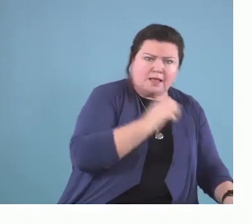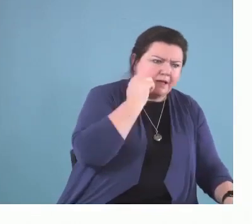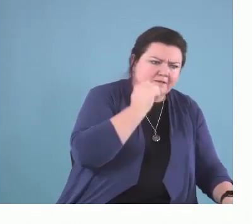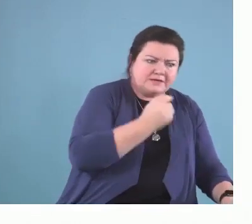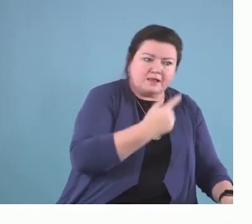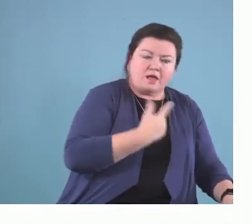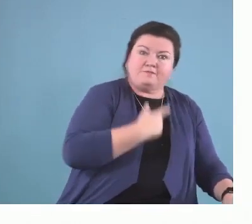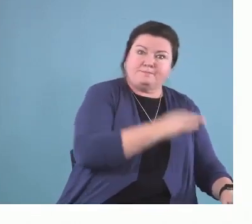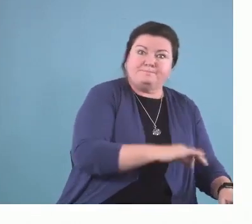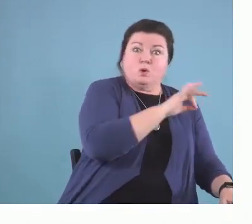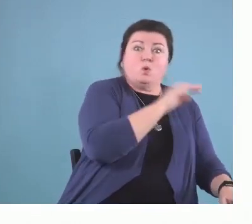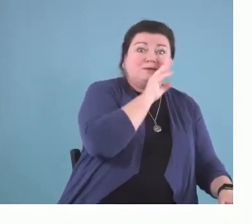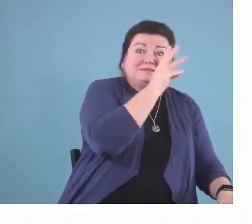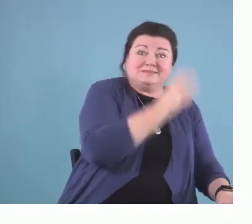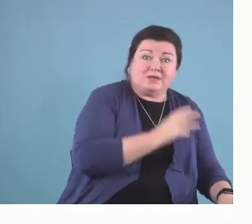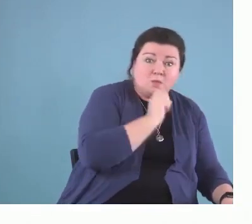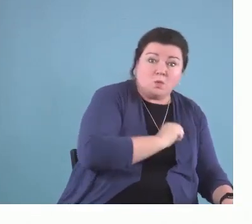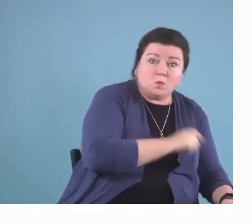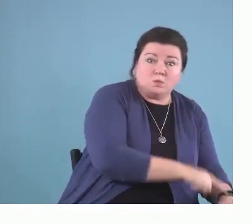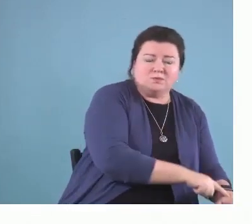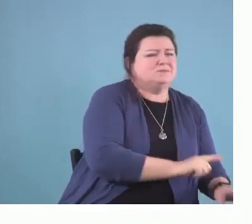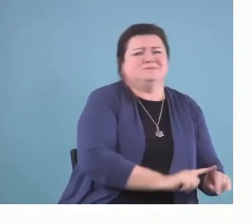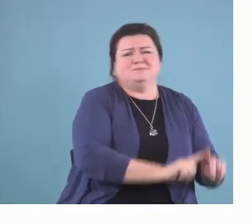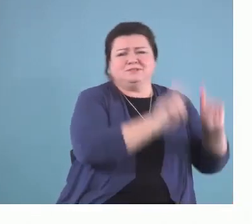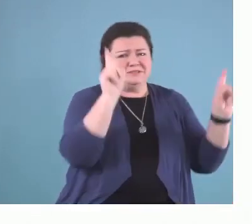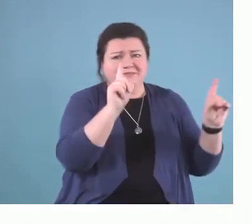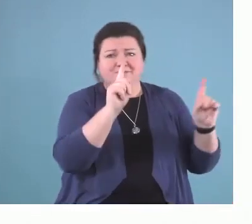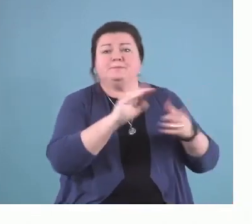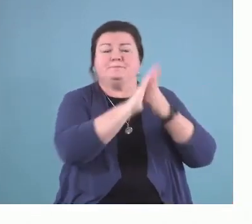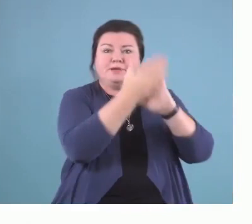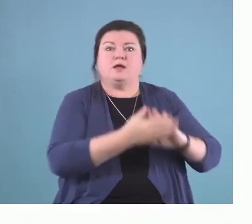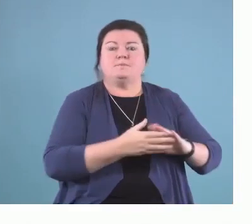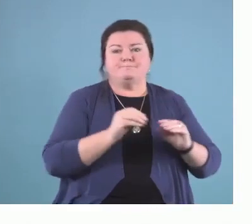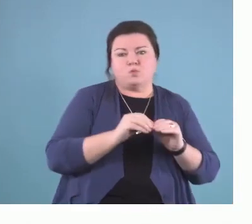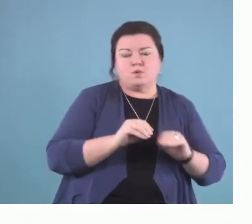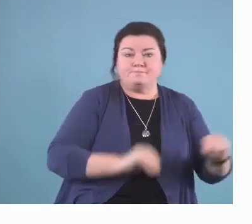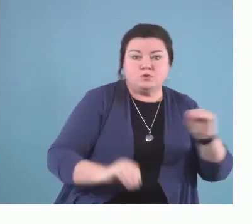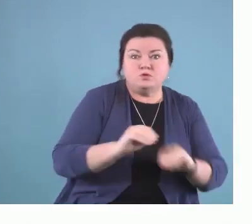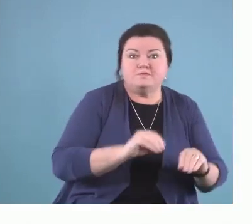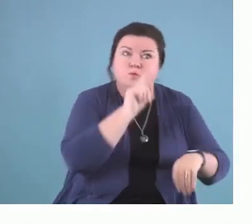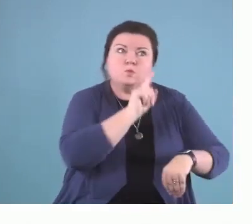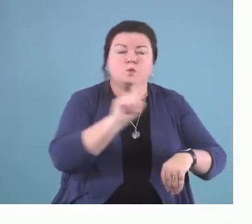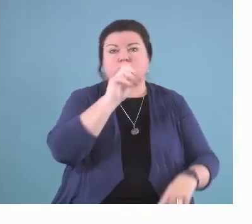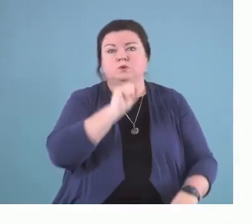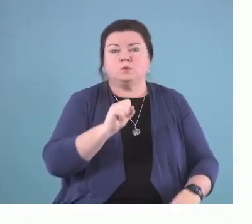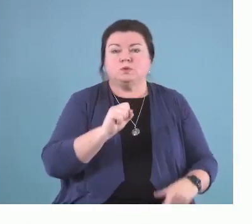even six months of age are going to be different when they become more mobile at one year of age.